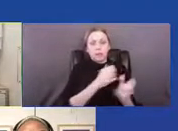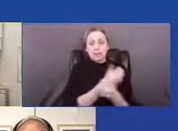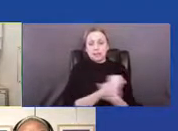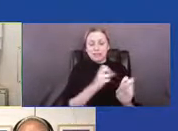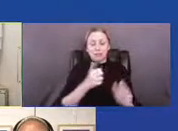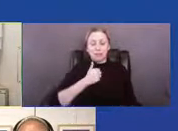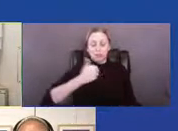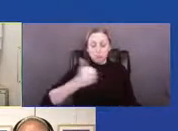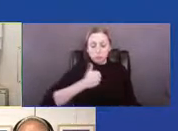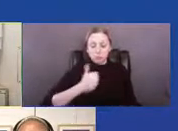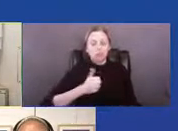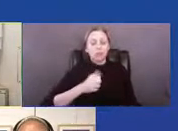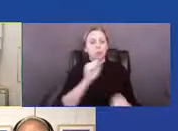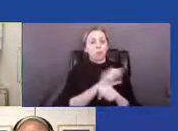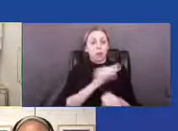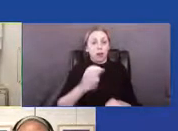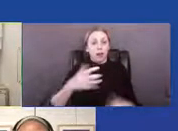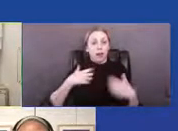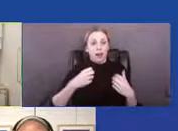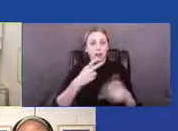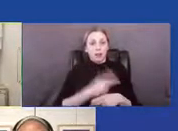and healthcare for disabled people.